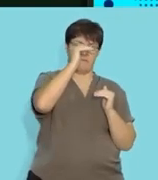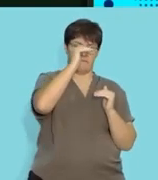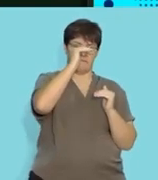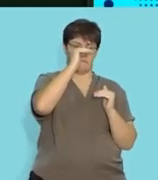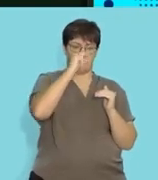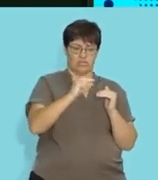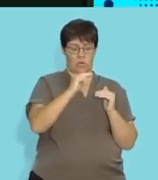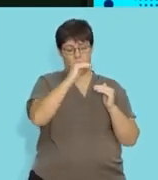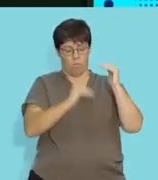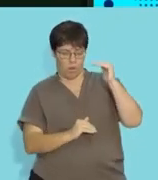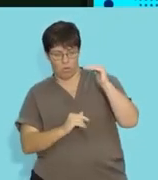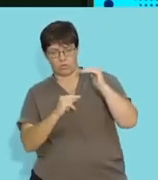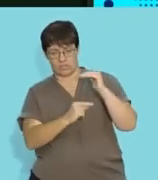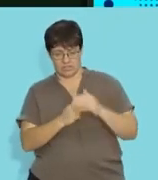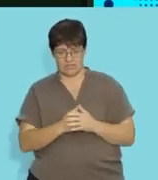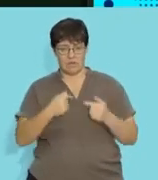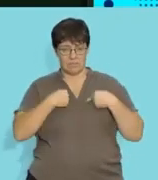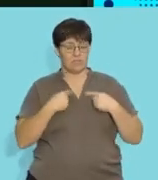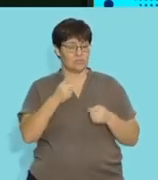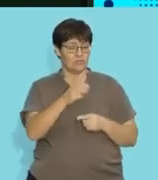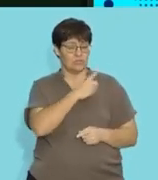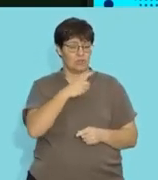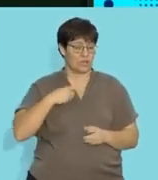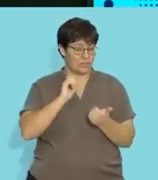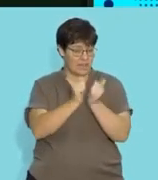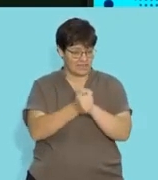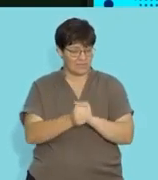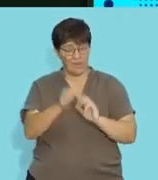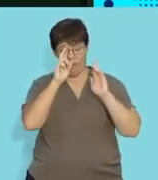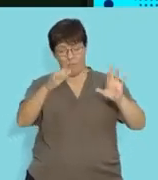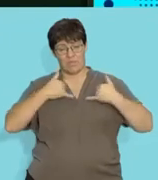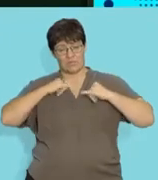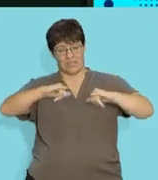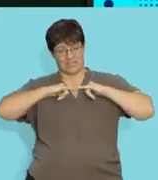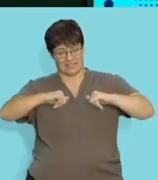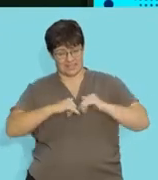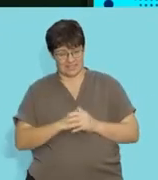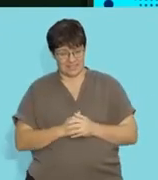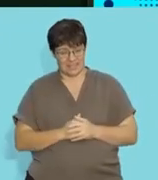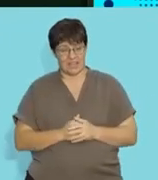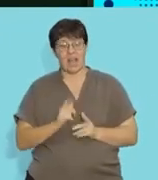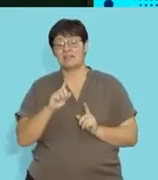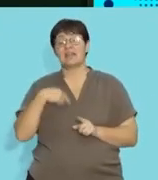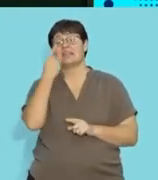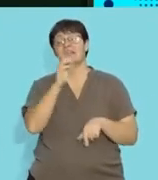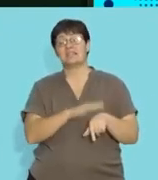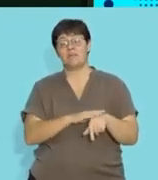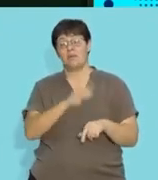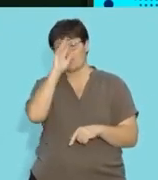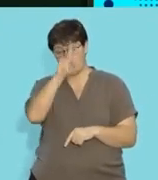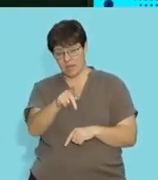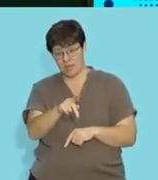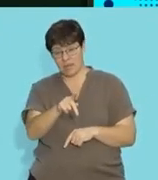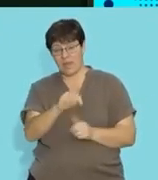means F is above G, and then you will understand it. From me to you, the meds doctor, I hope you've been having fun as much as I